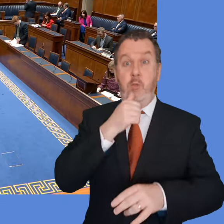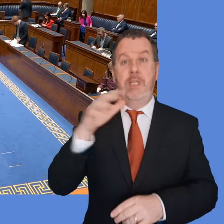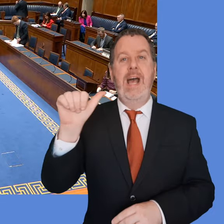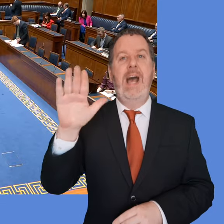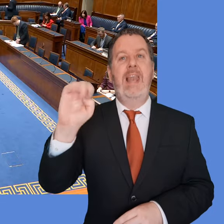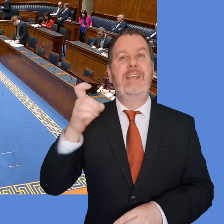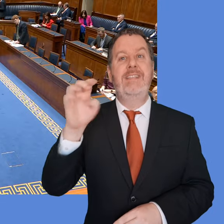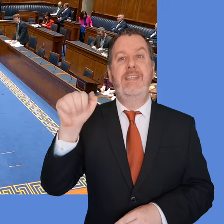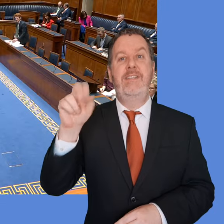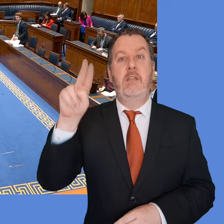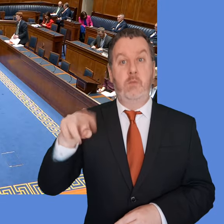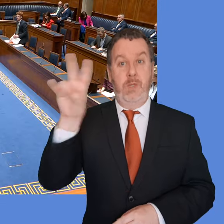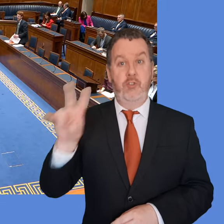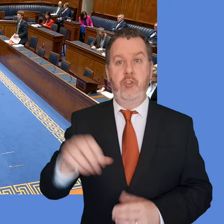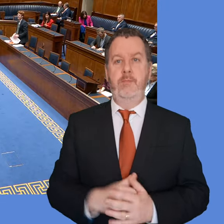Speaker.